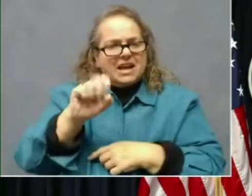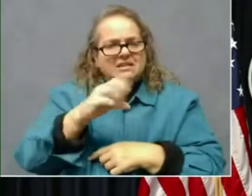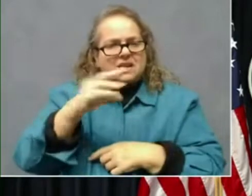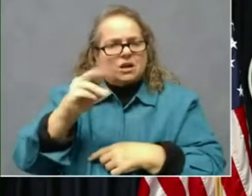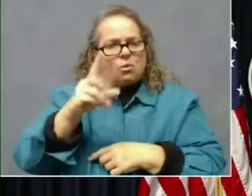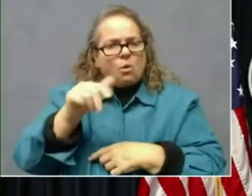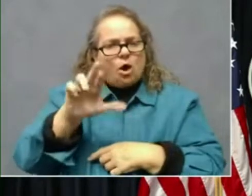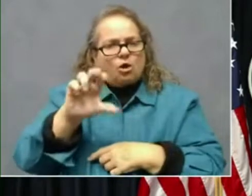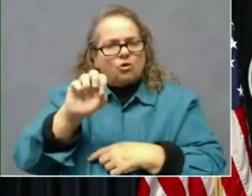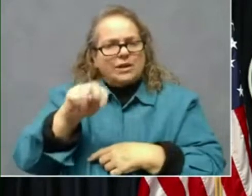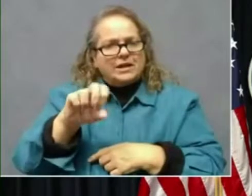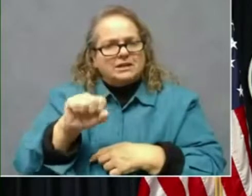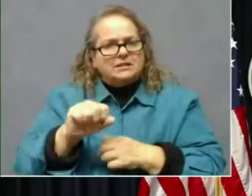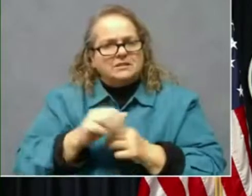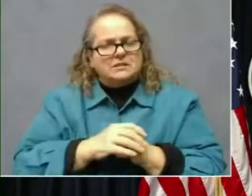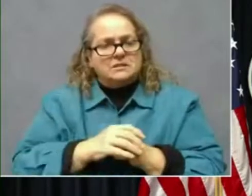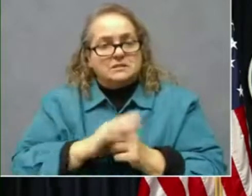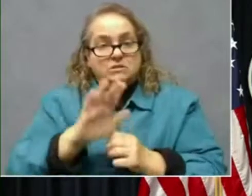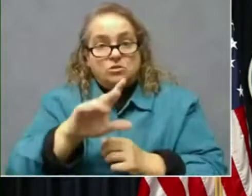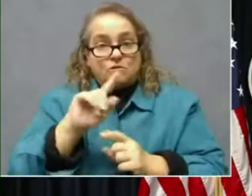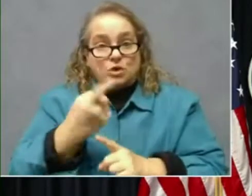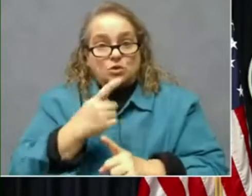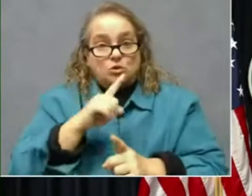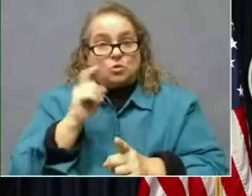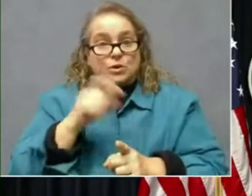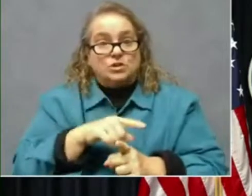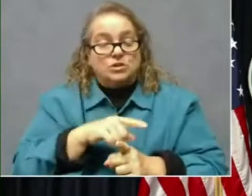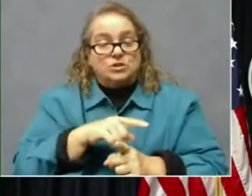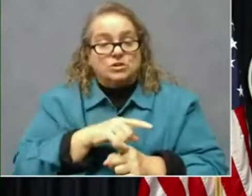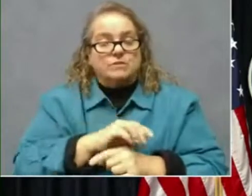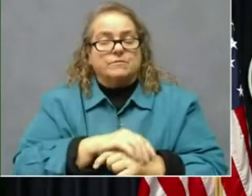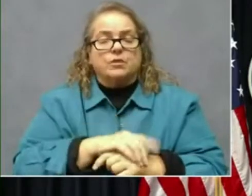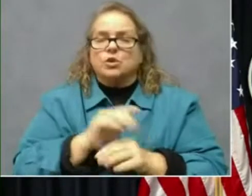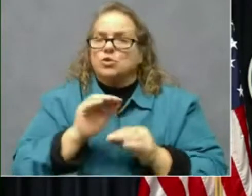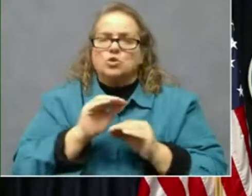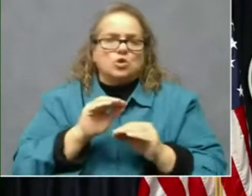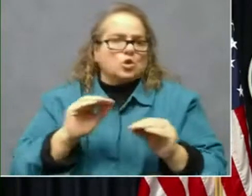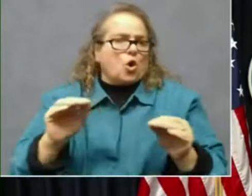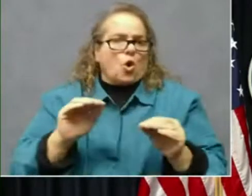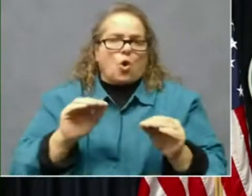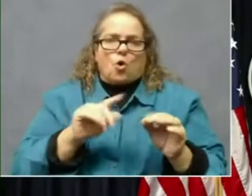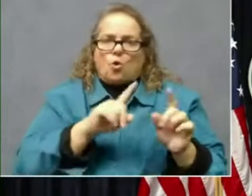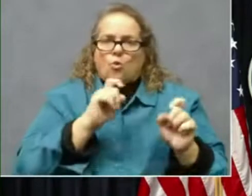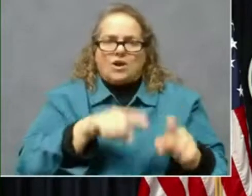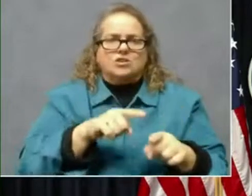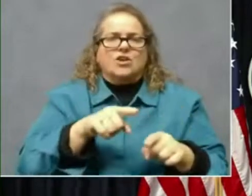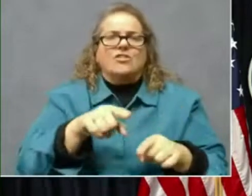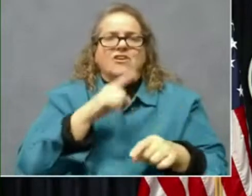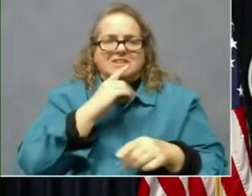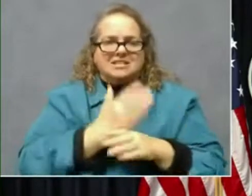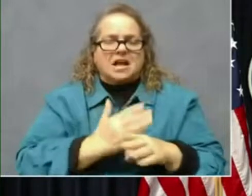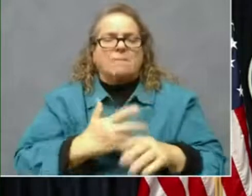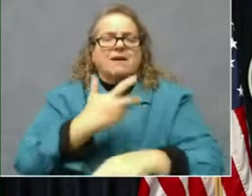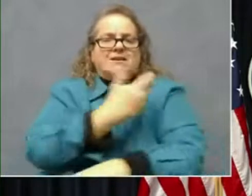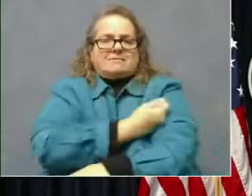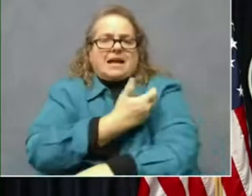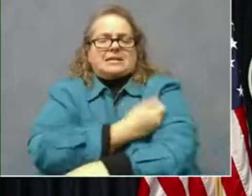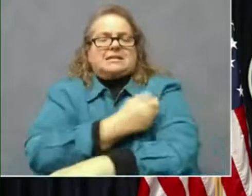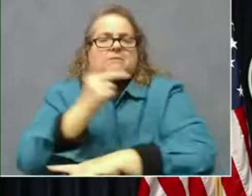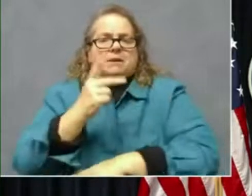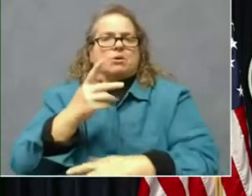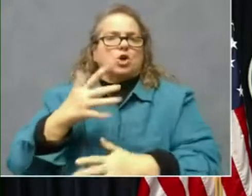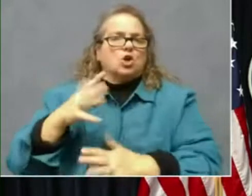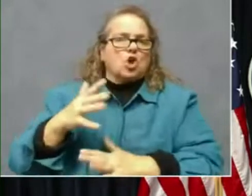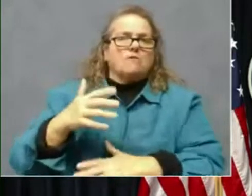All right. So on the first question, uh, there is no question that there is vaccine hesitancy out there, that there are